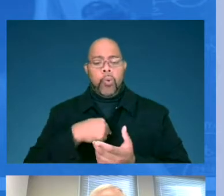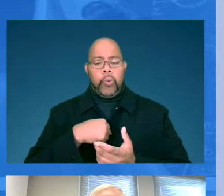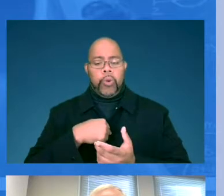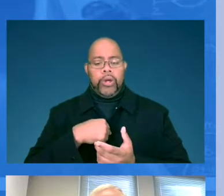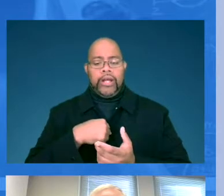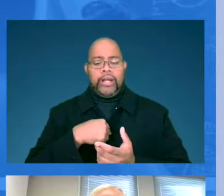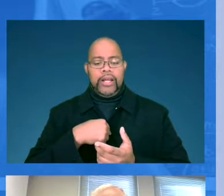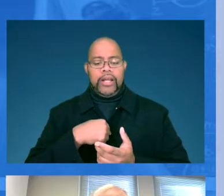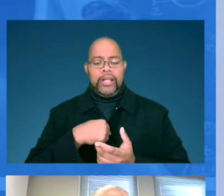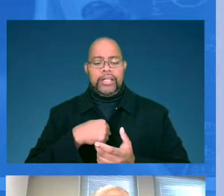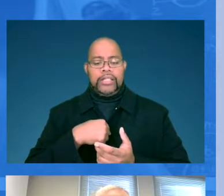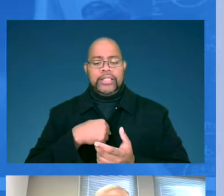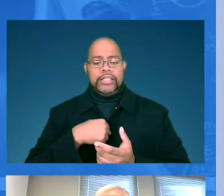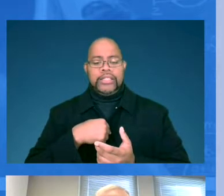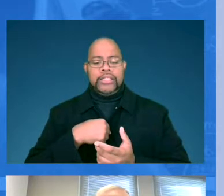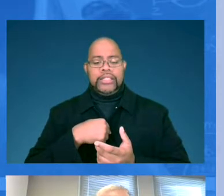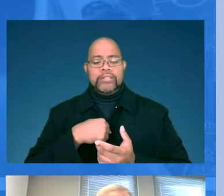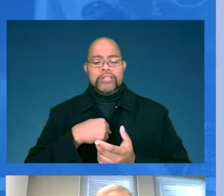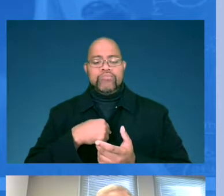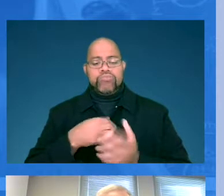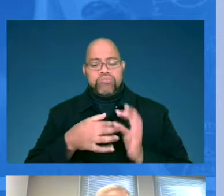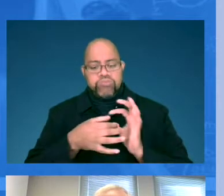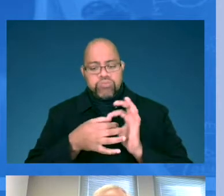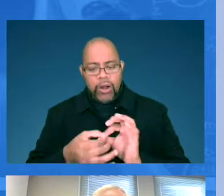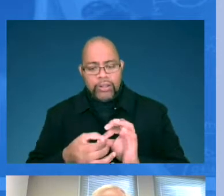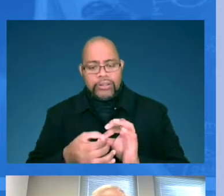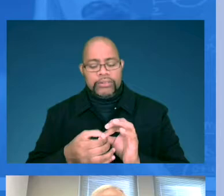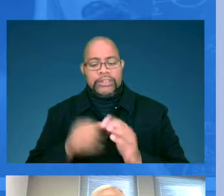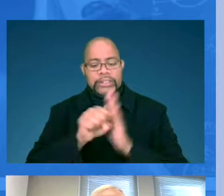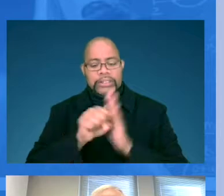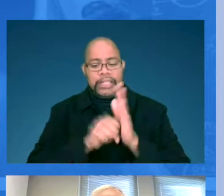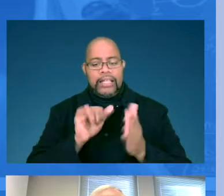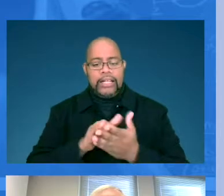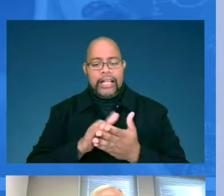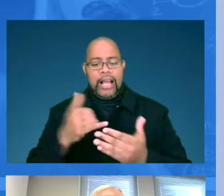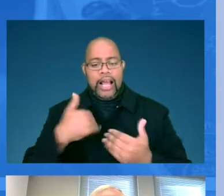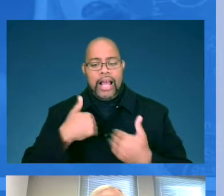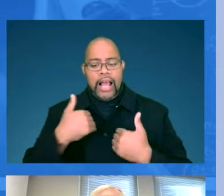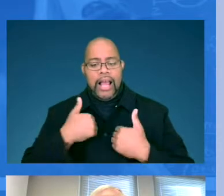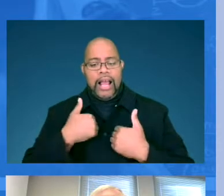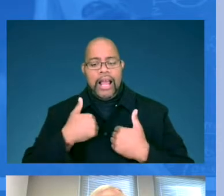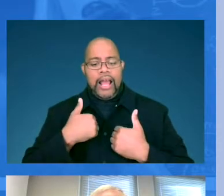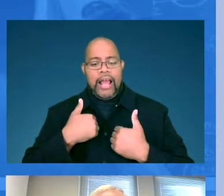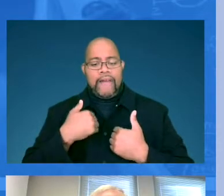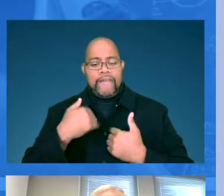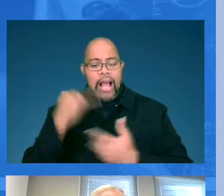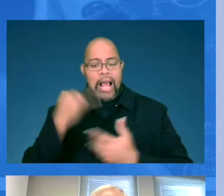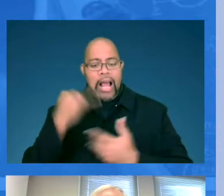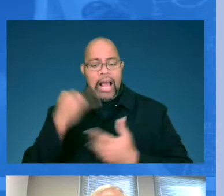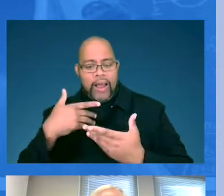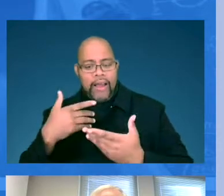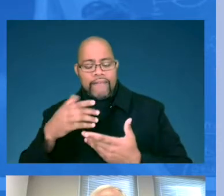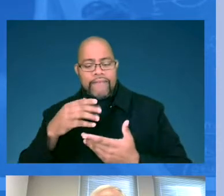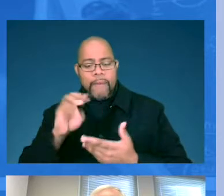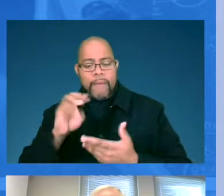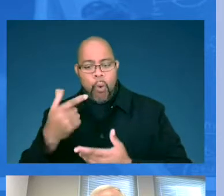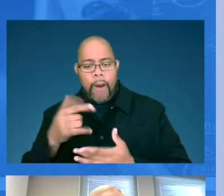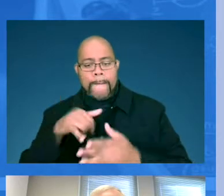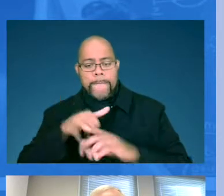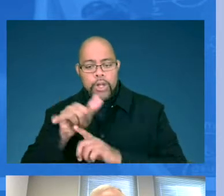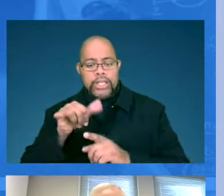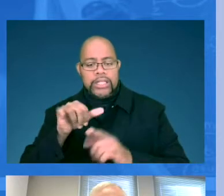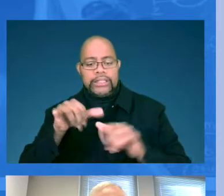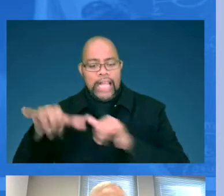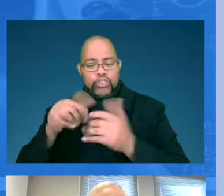suicidal ideation. We have a bullying statute that counselors are responsible for implementing, and, of course,